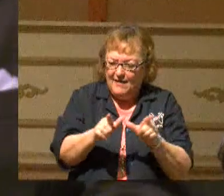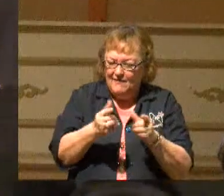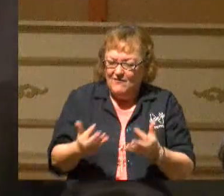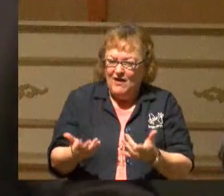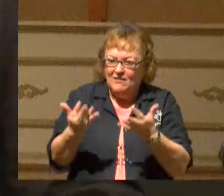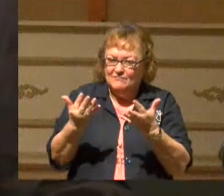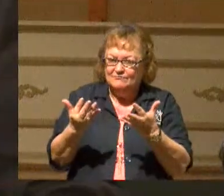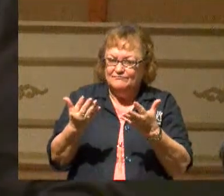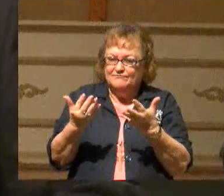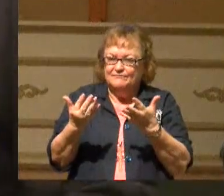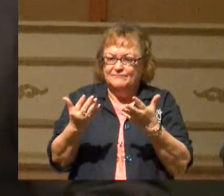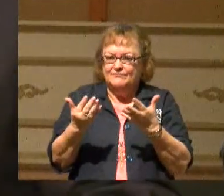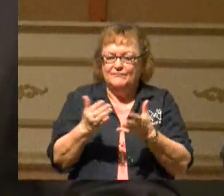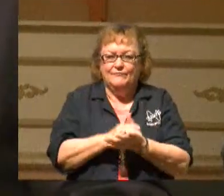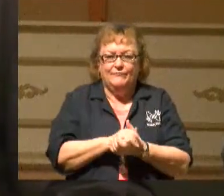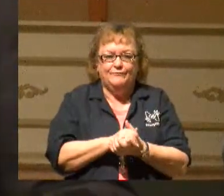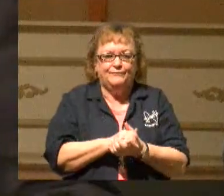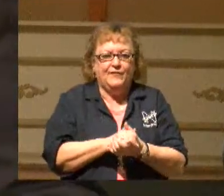Let me share this with you.